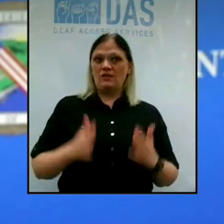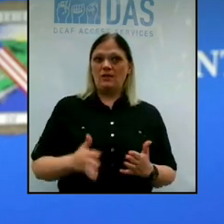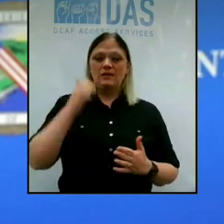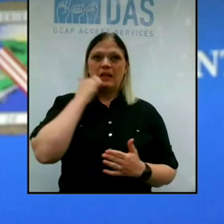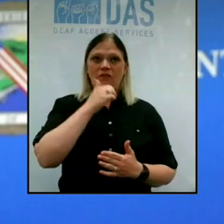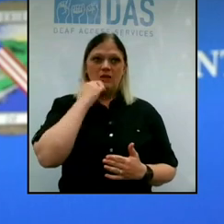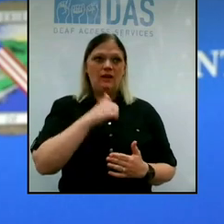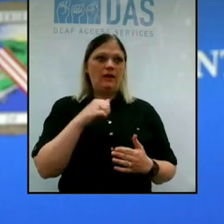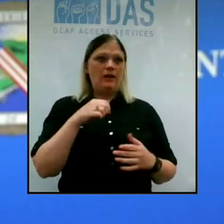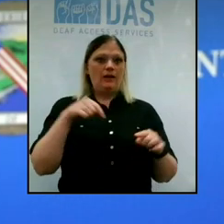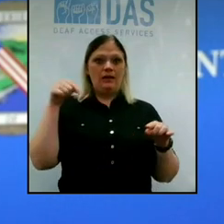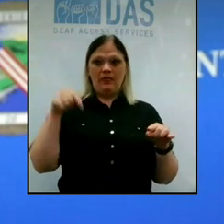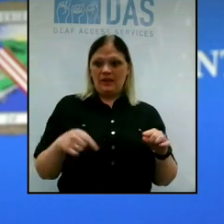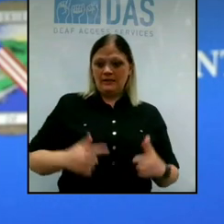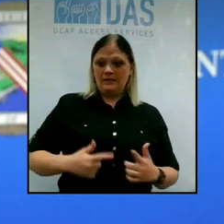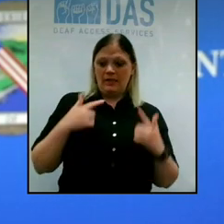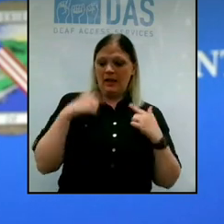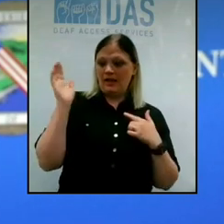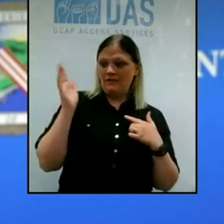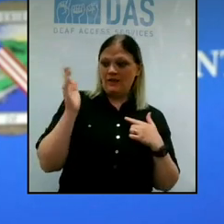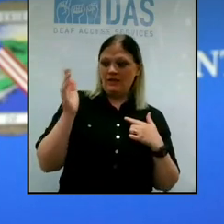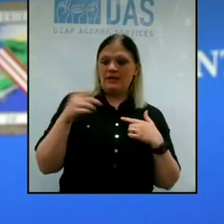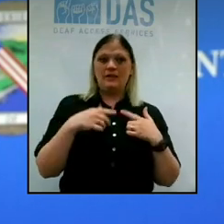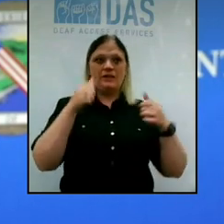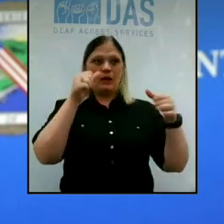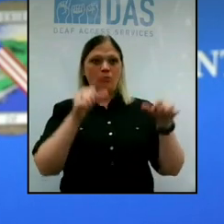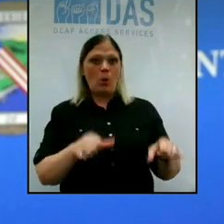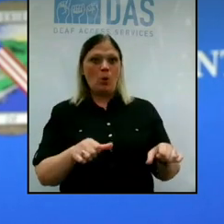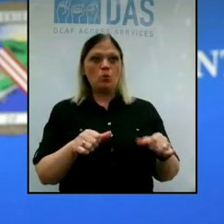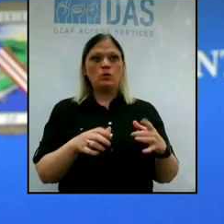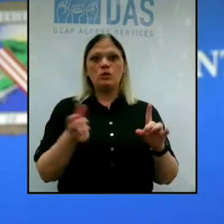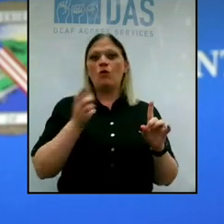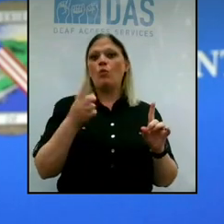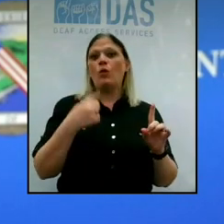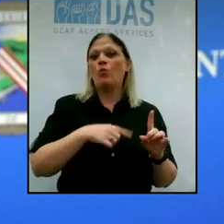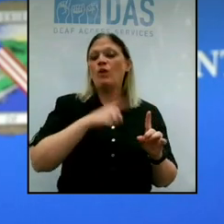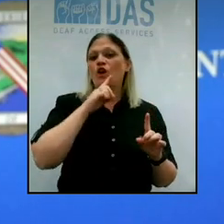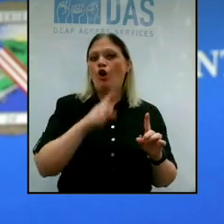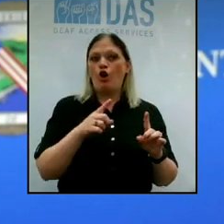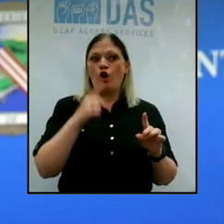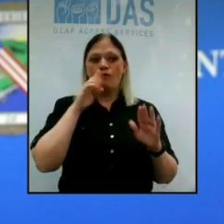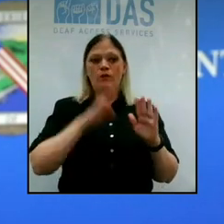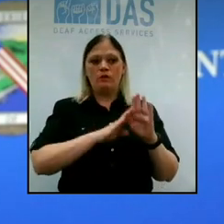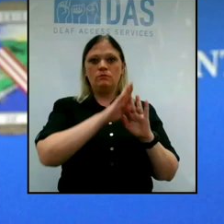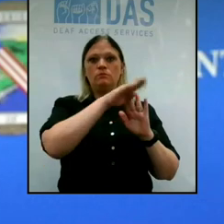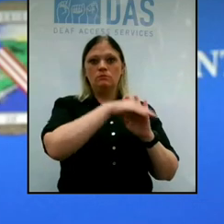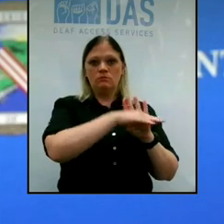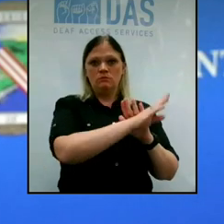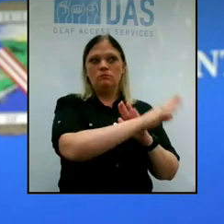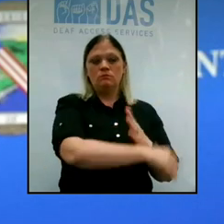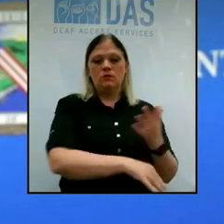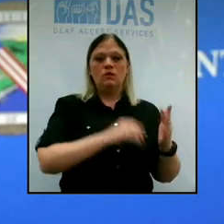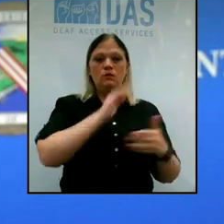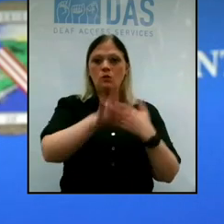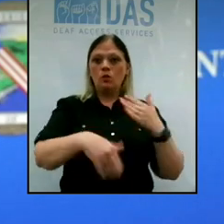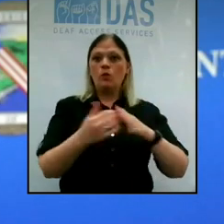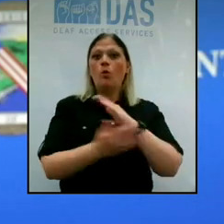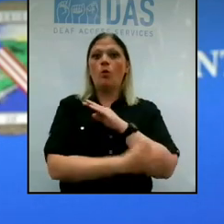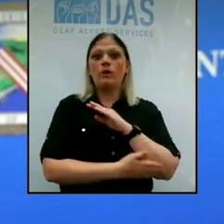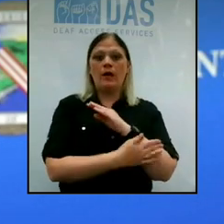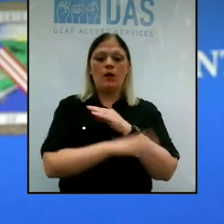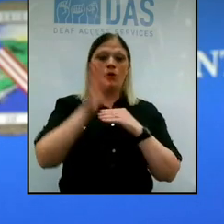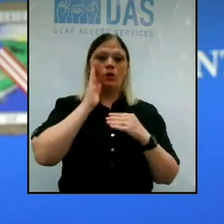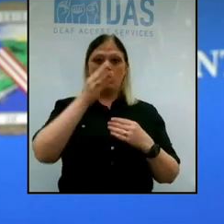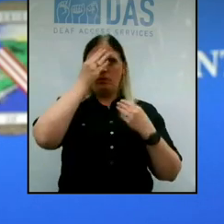release or one of these live streaming announcements of where we are in terms of our epidemic. So, you know, the whole county will be